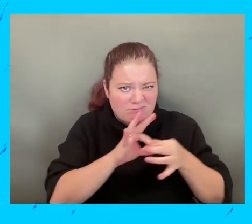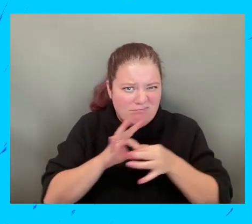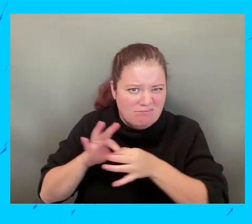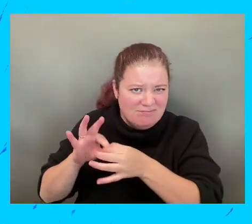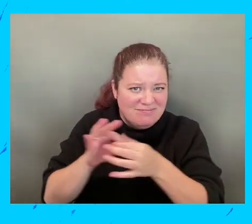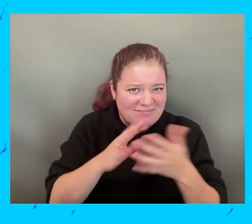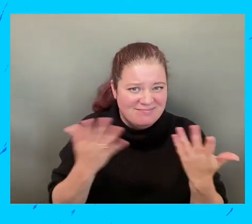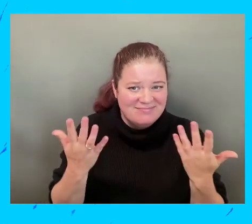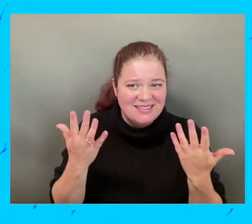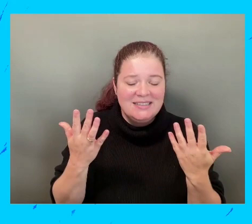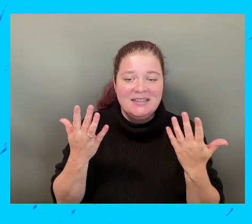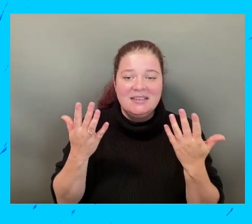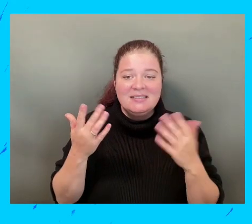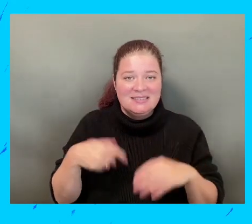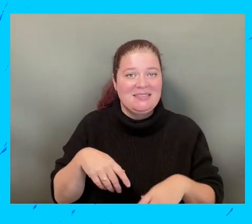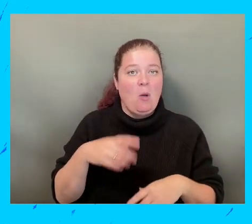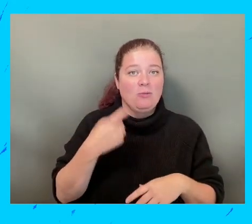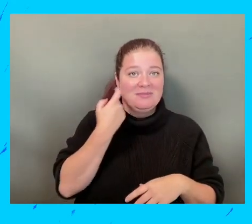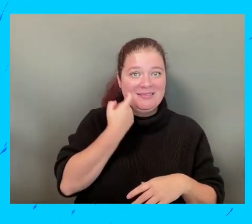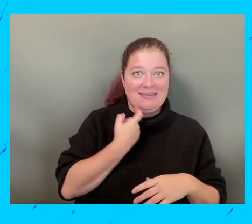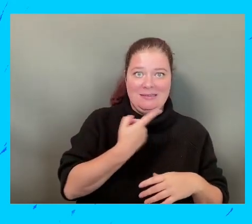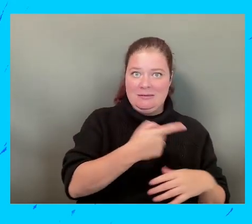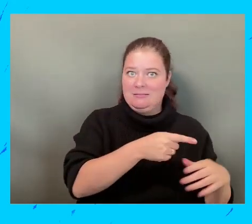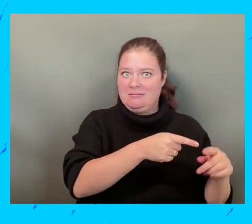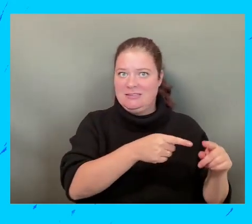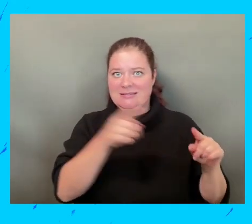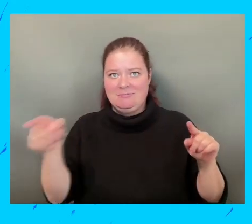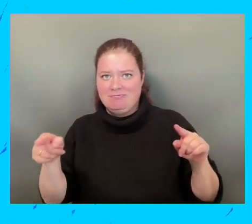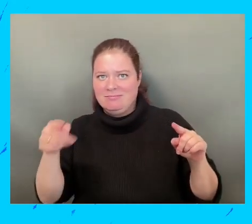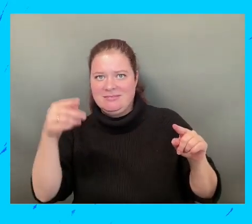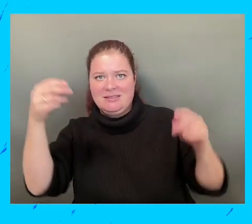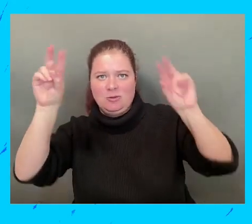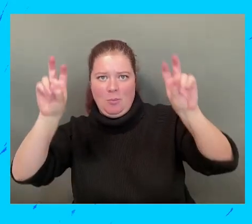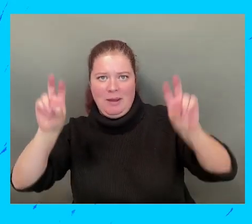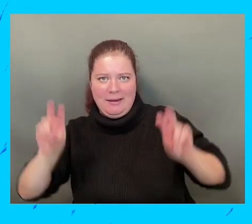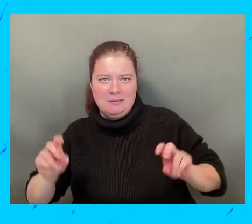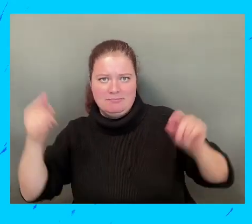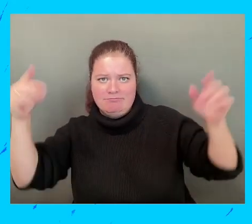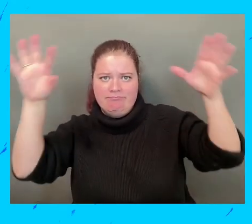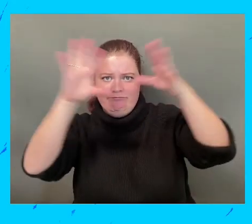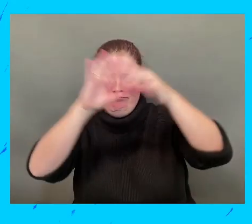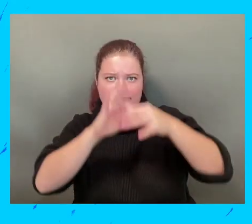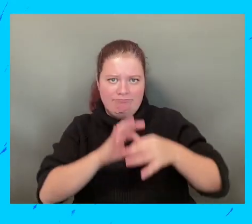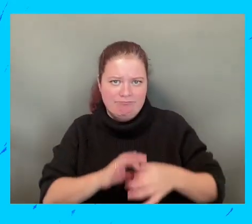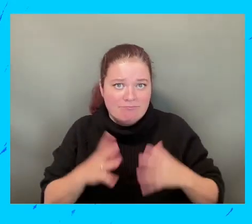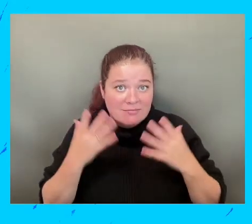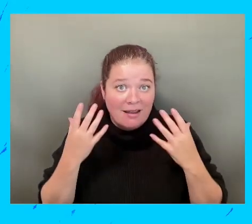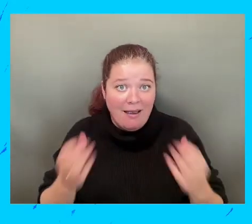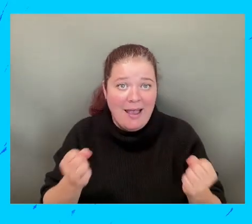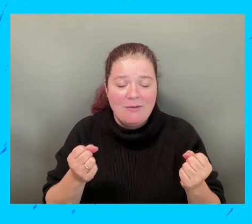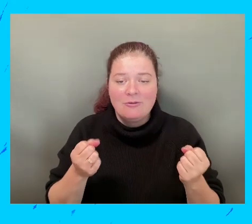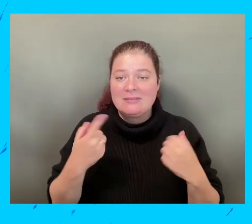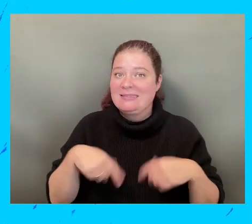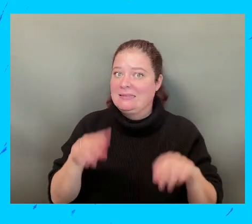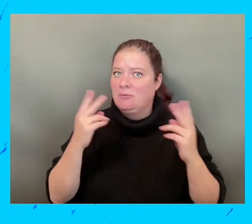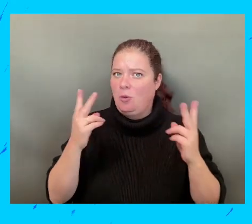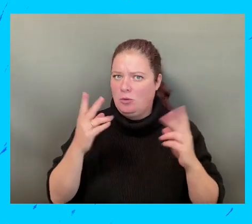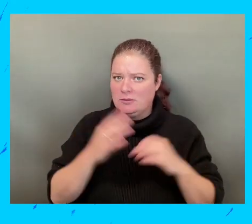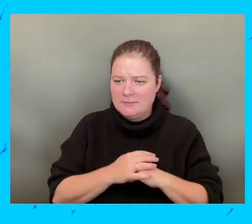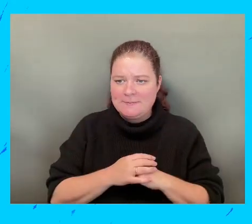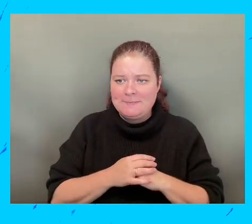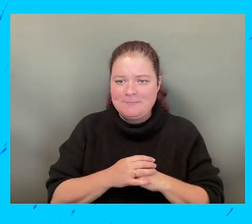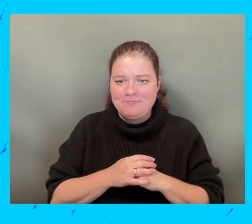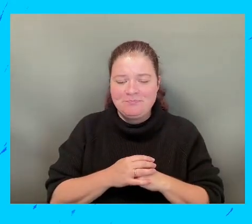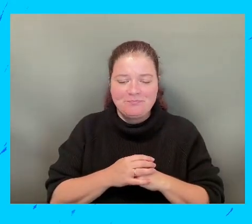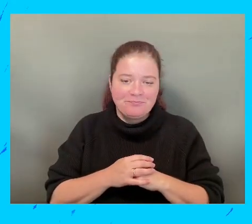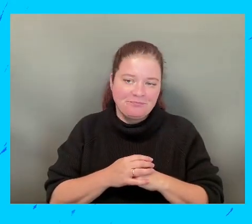education everything has to do with other things everything has to do with the sexuality it is important but a young young with all the